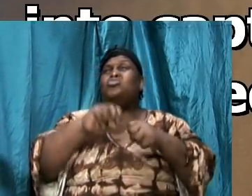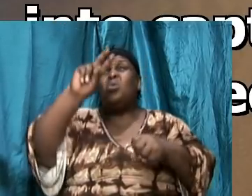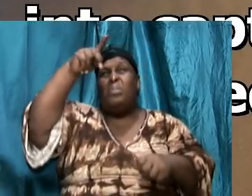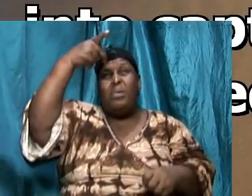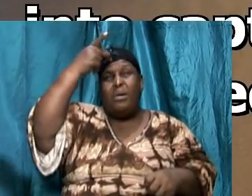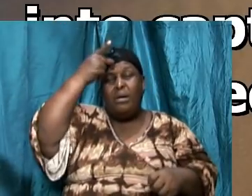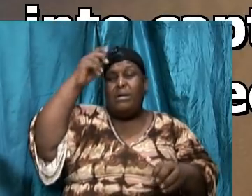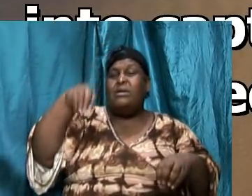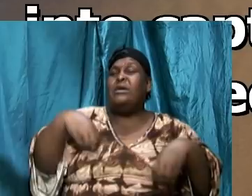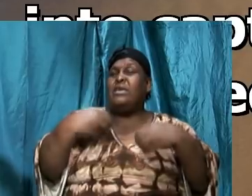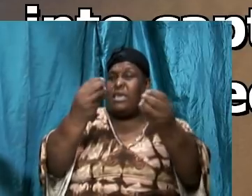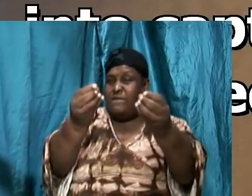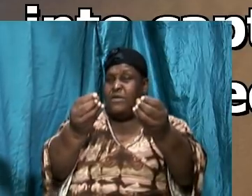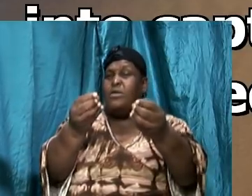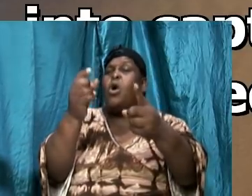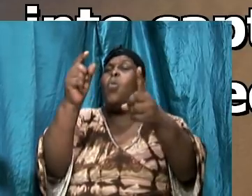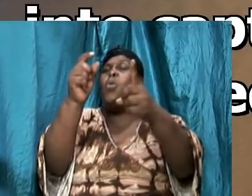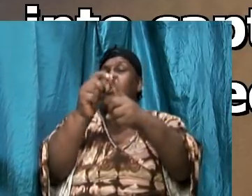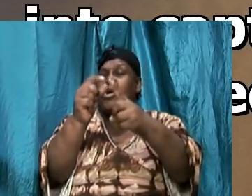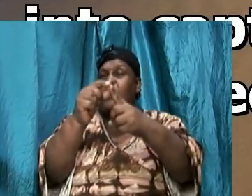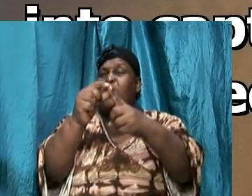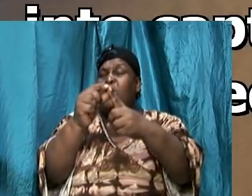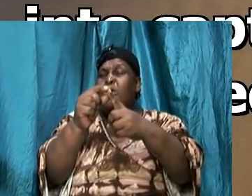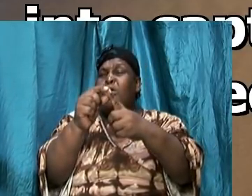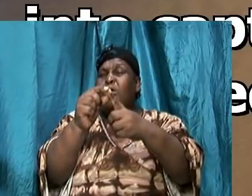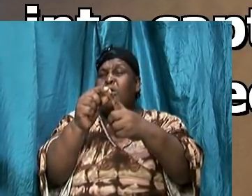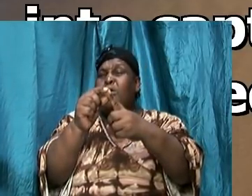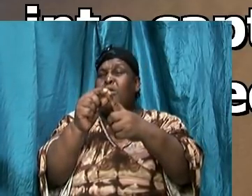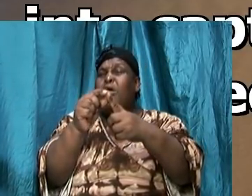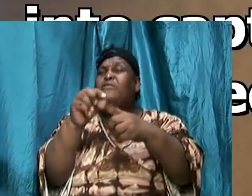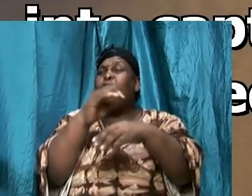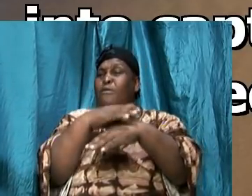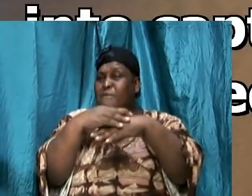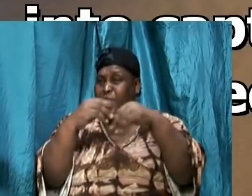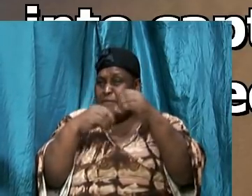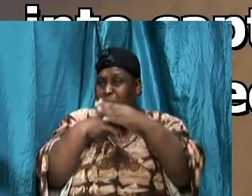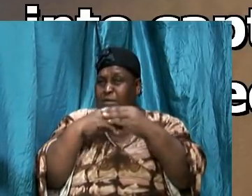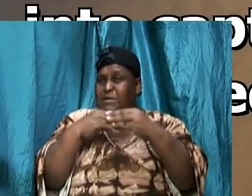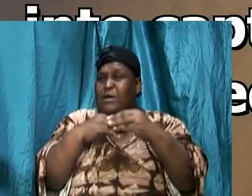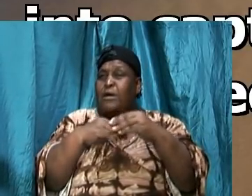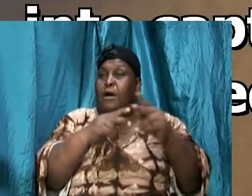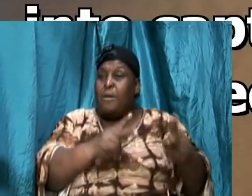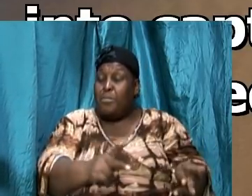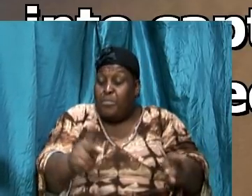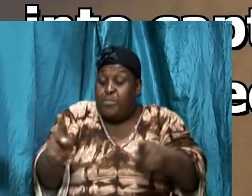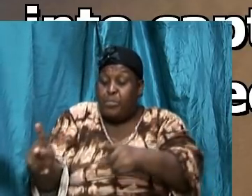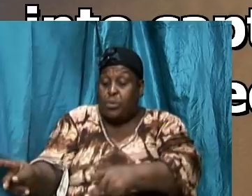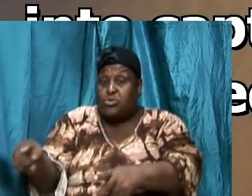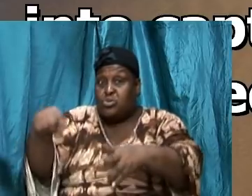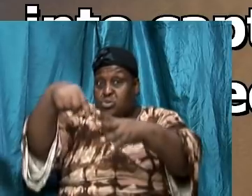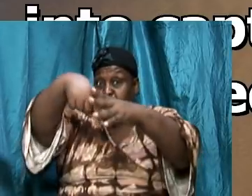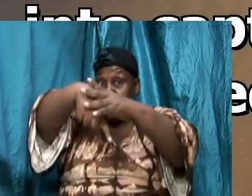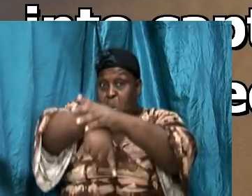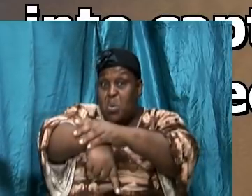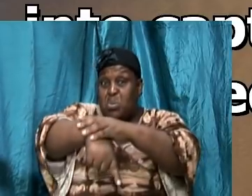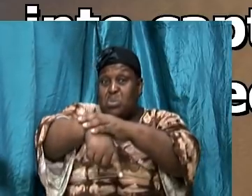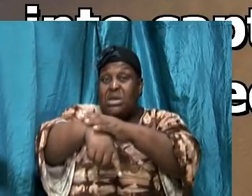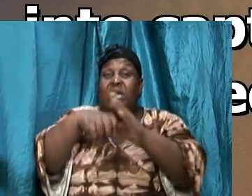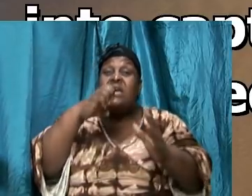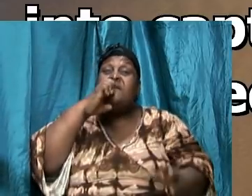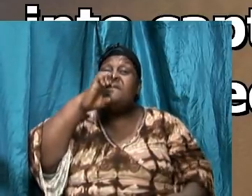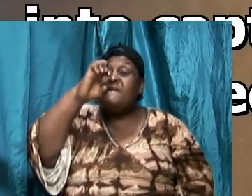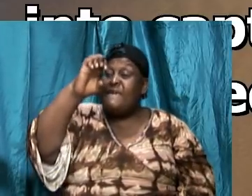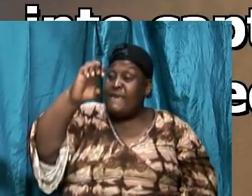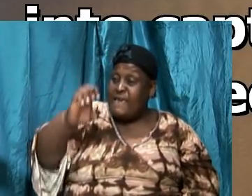is saying to the church, casting down imaginations. Imaginations